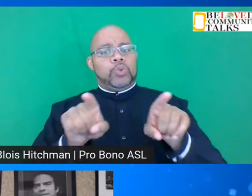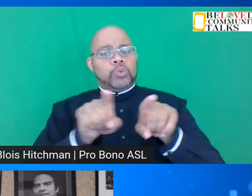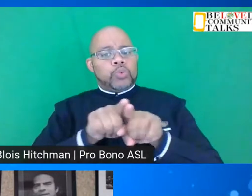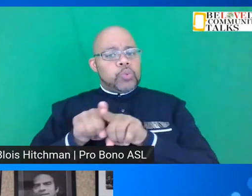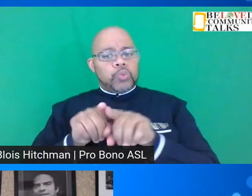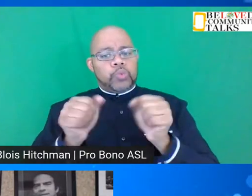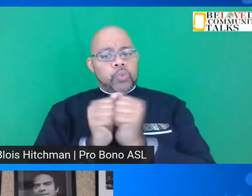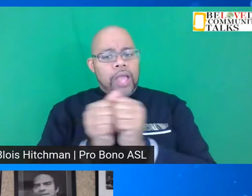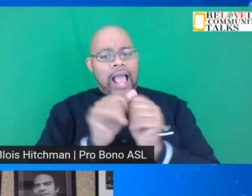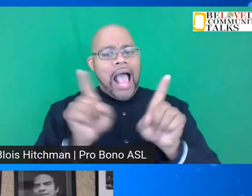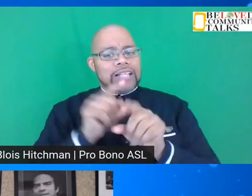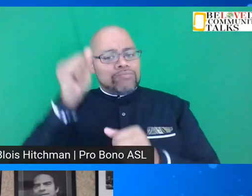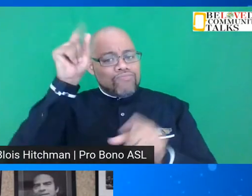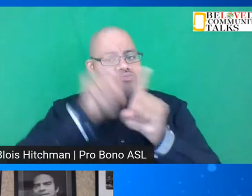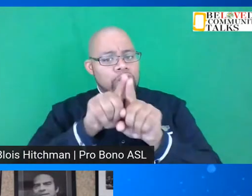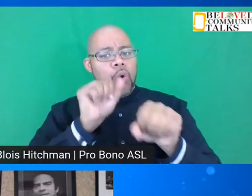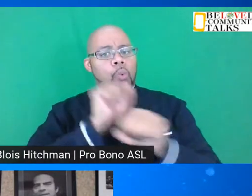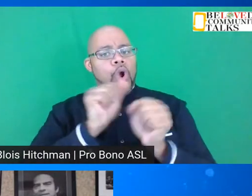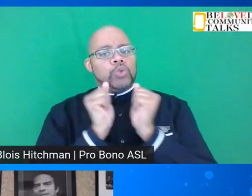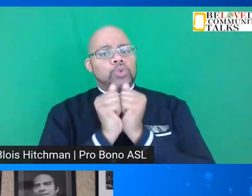and work together.